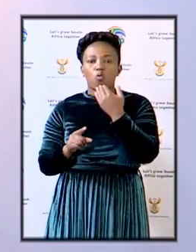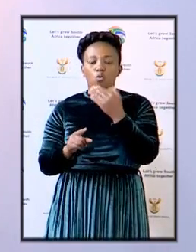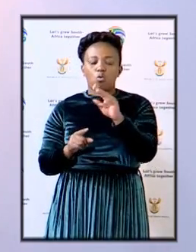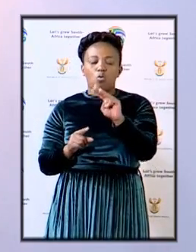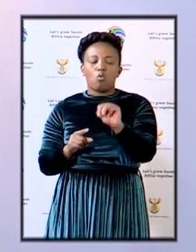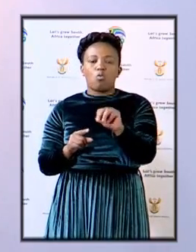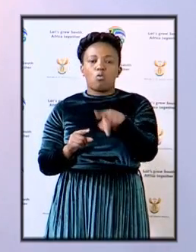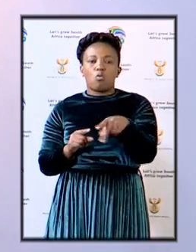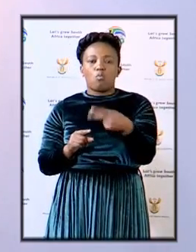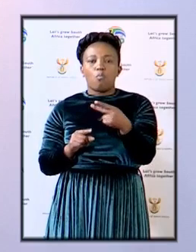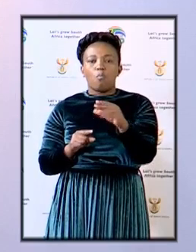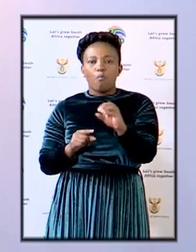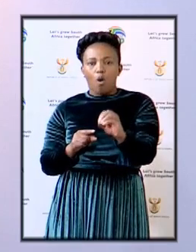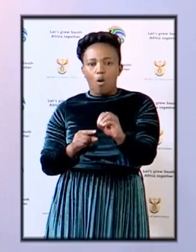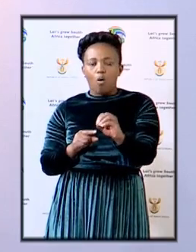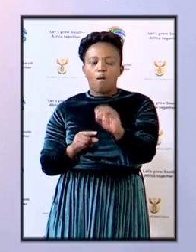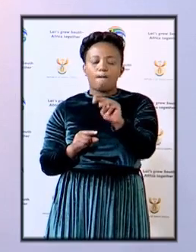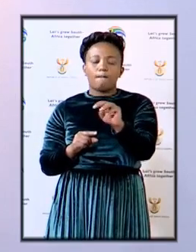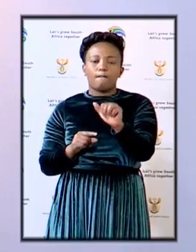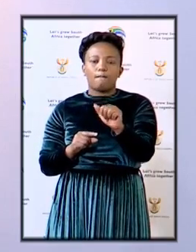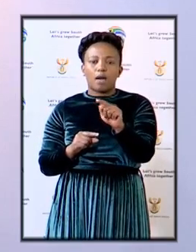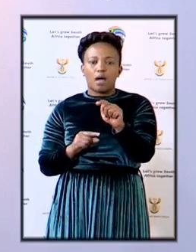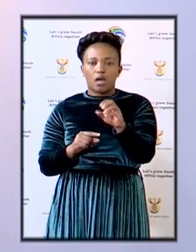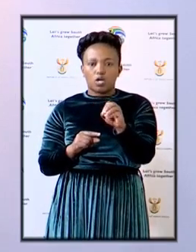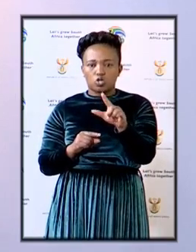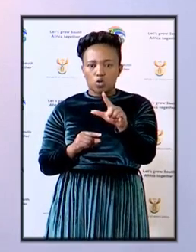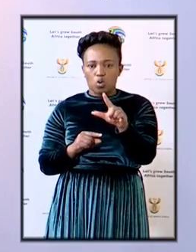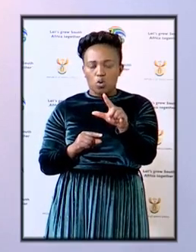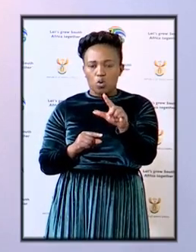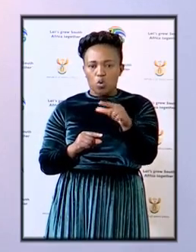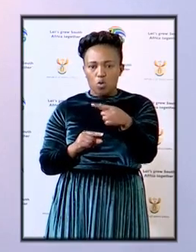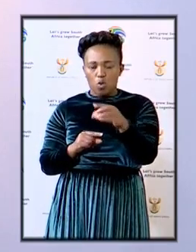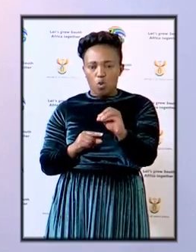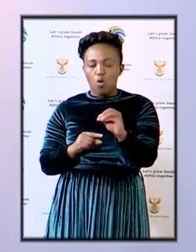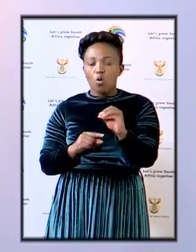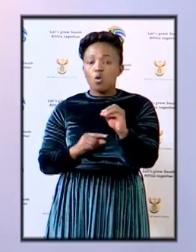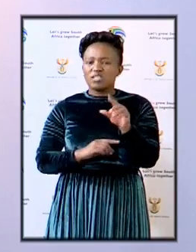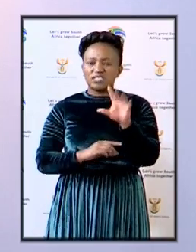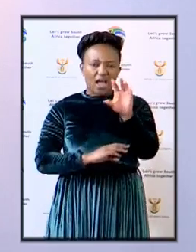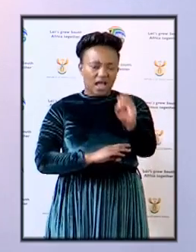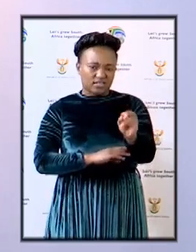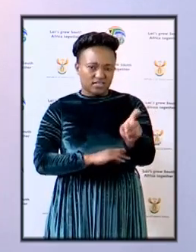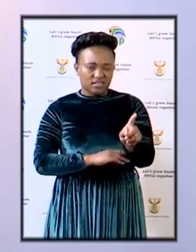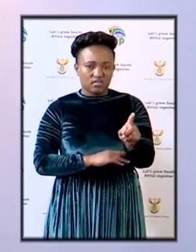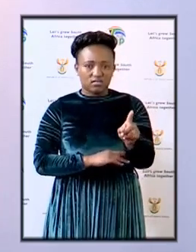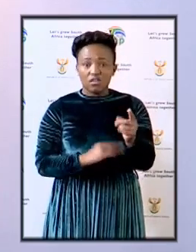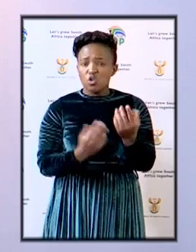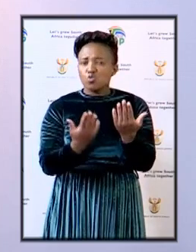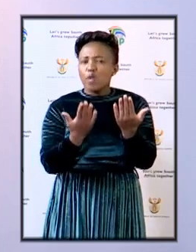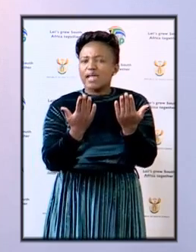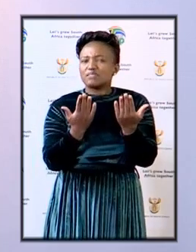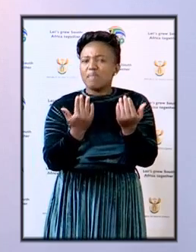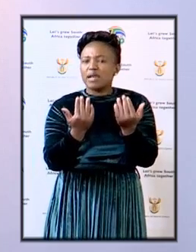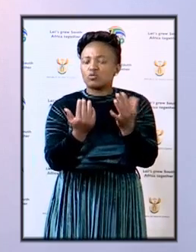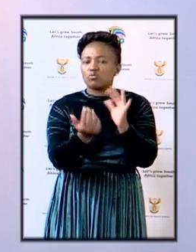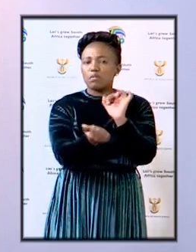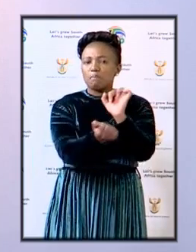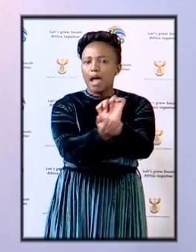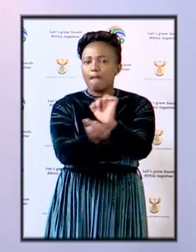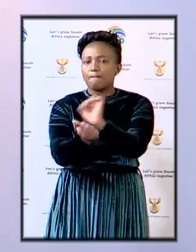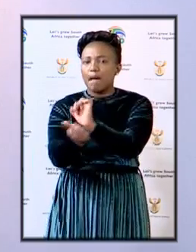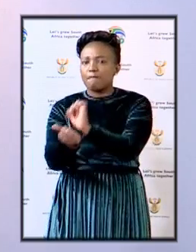Mpoma Toho from SABC Mpoma is asking how many people do you expect to arrest who are